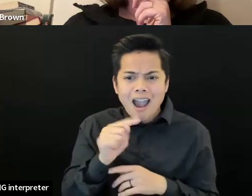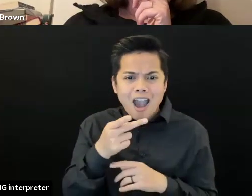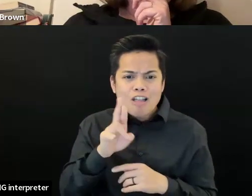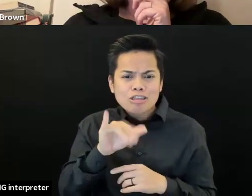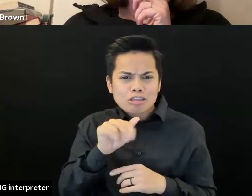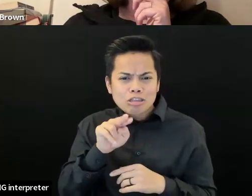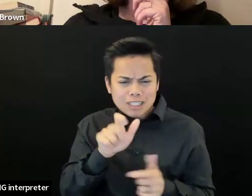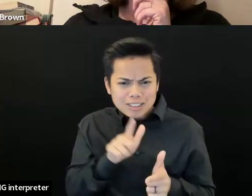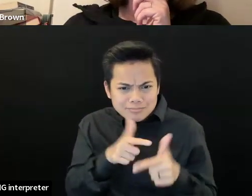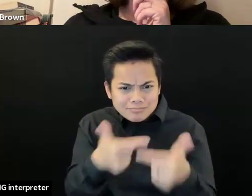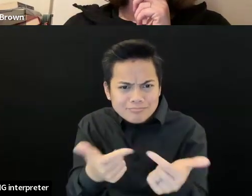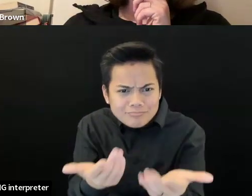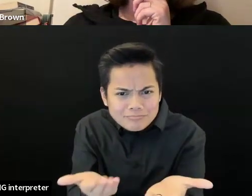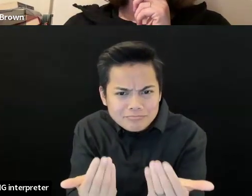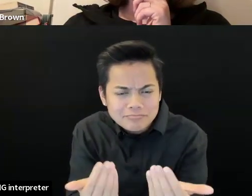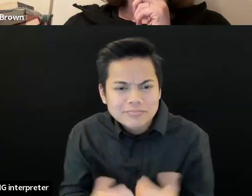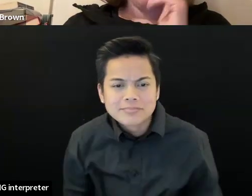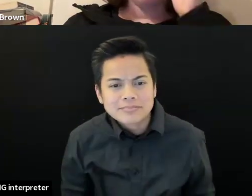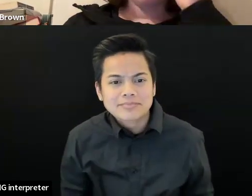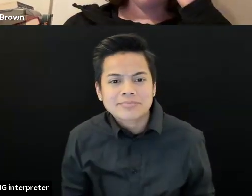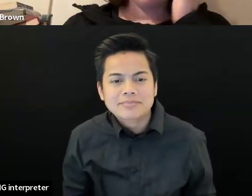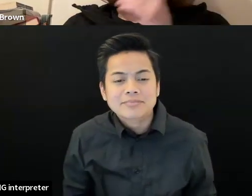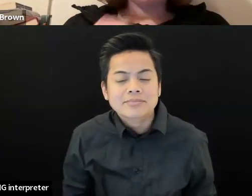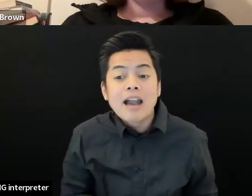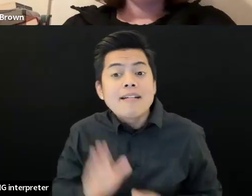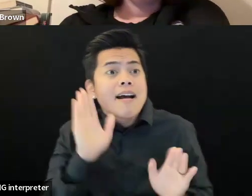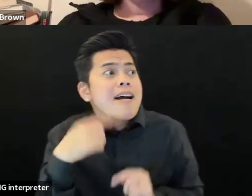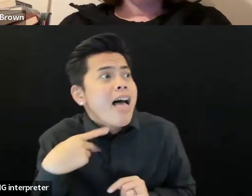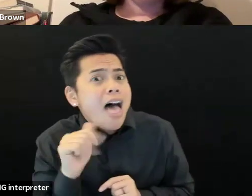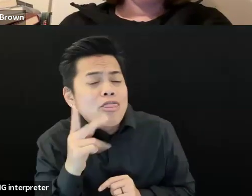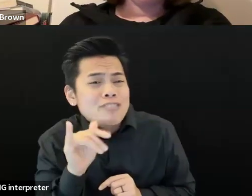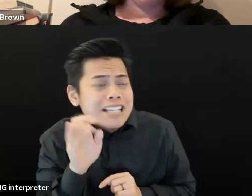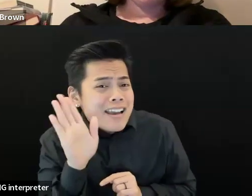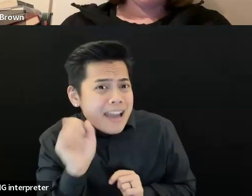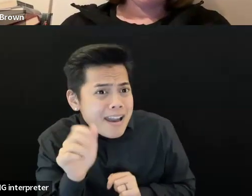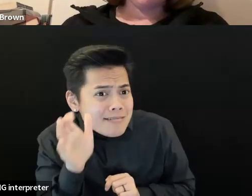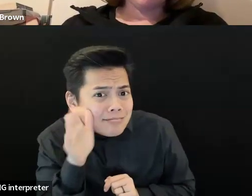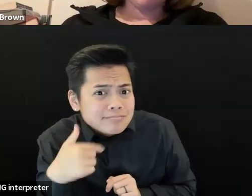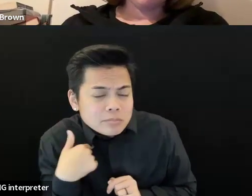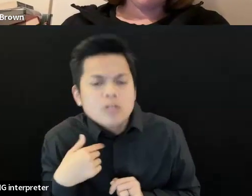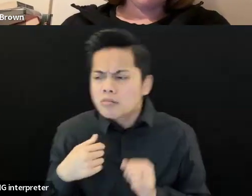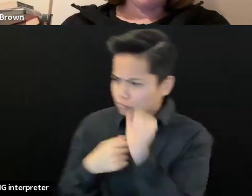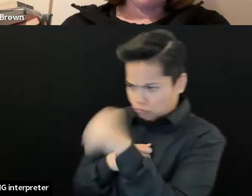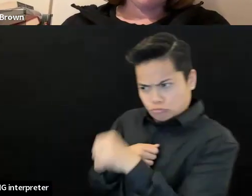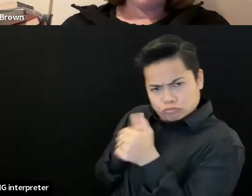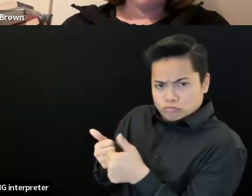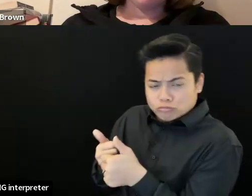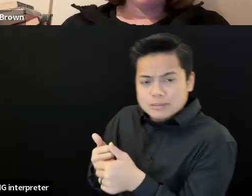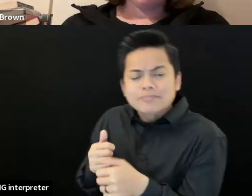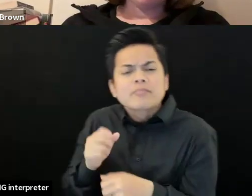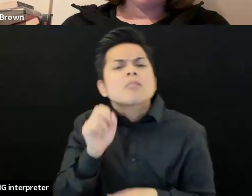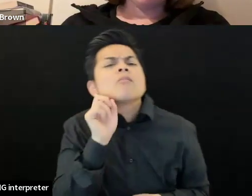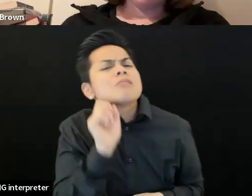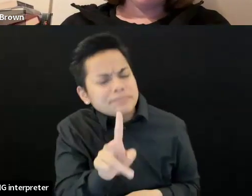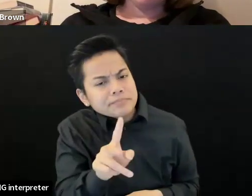Hi. Yeah. Can you hear me? Can. Yeah. Um, I, I just wanted to mention because the, the arts is